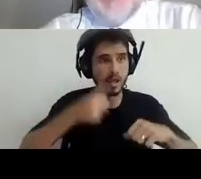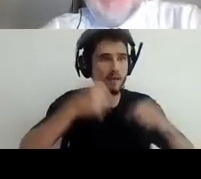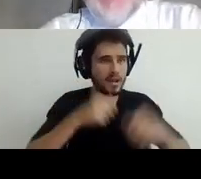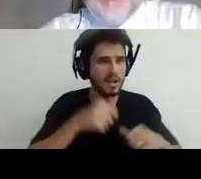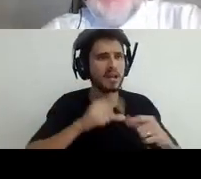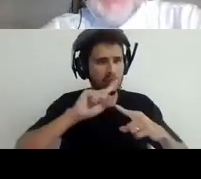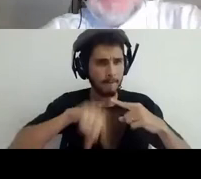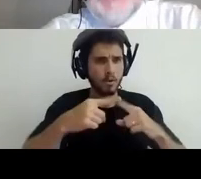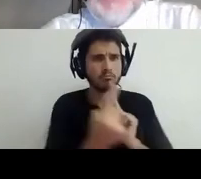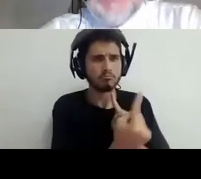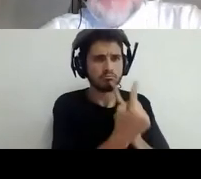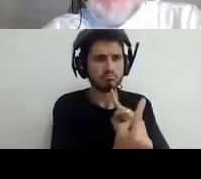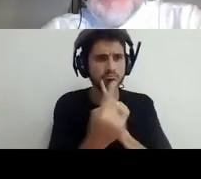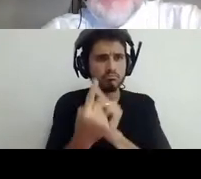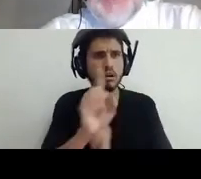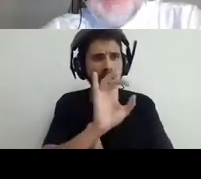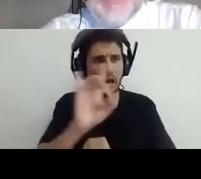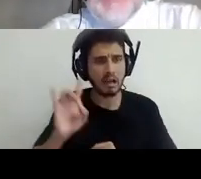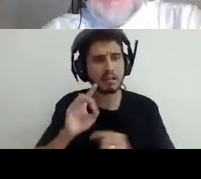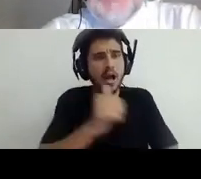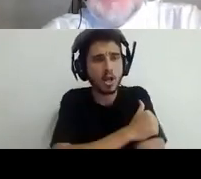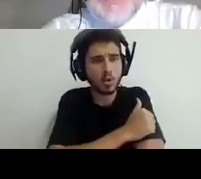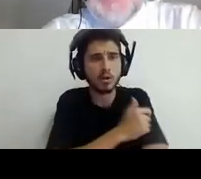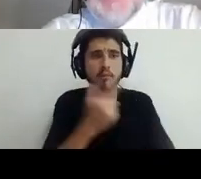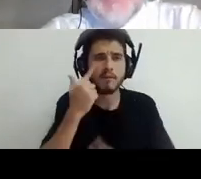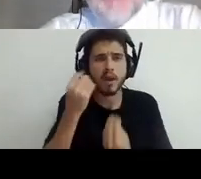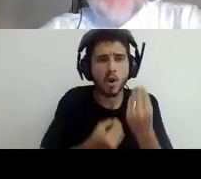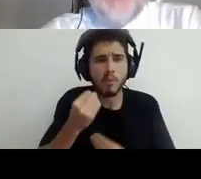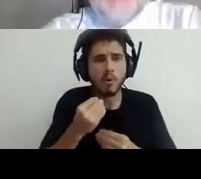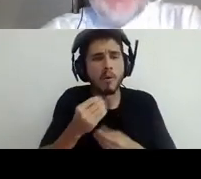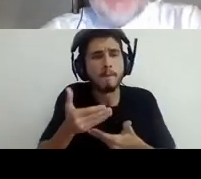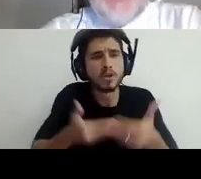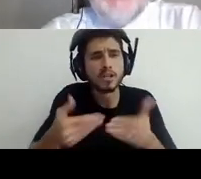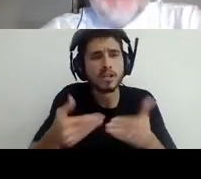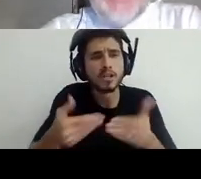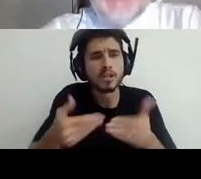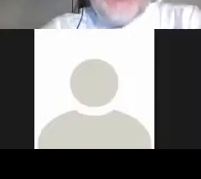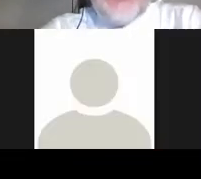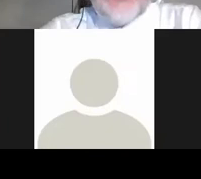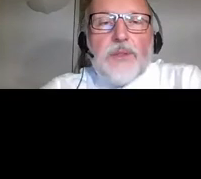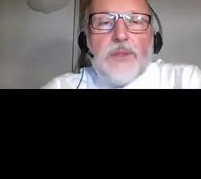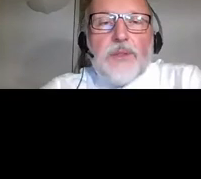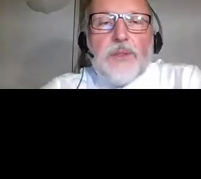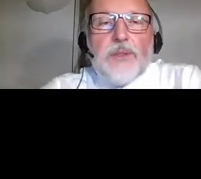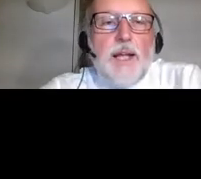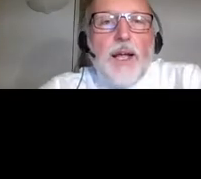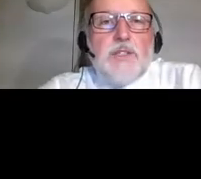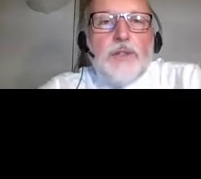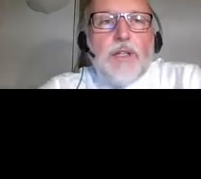in the progress of his learning and to design appropriate remediation strategies.